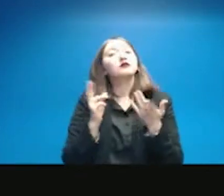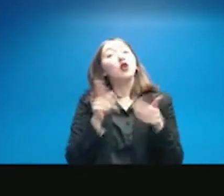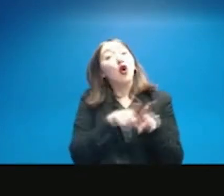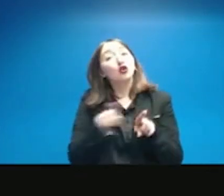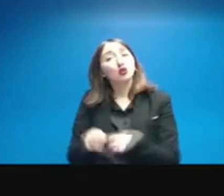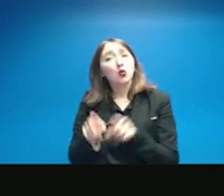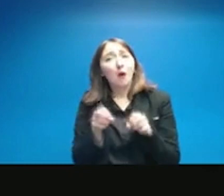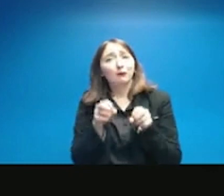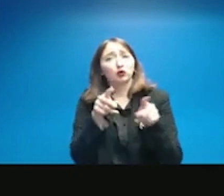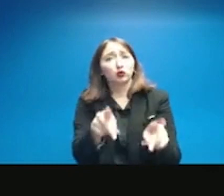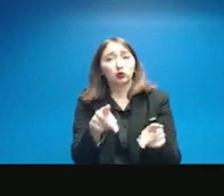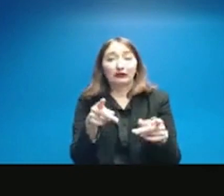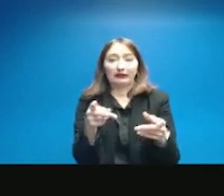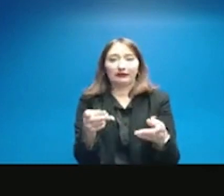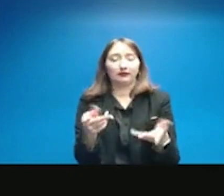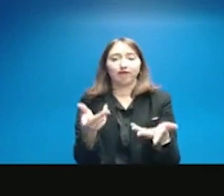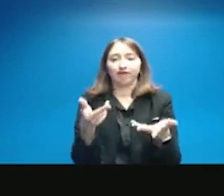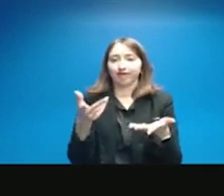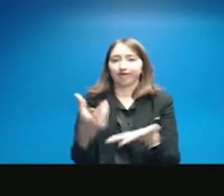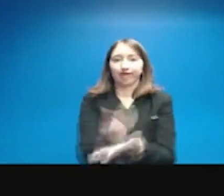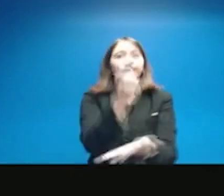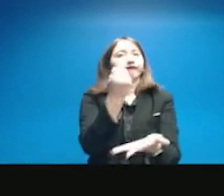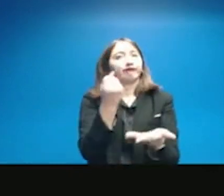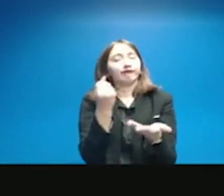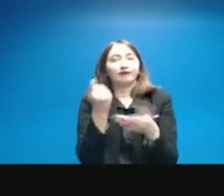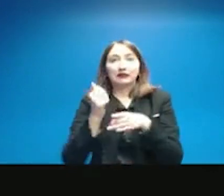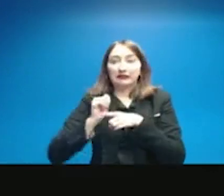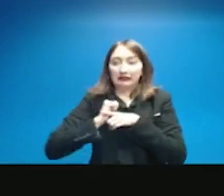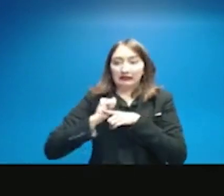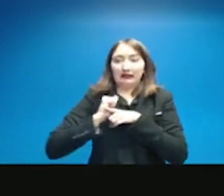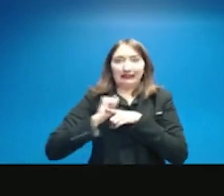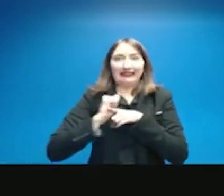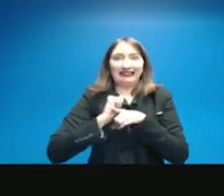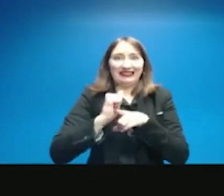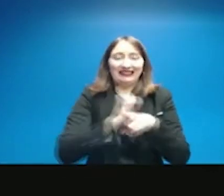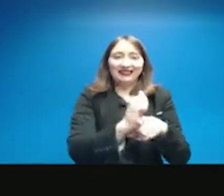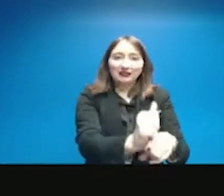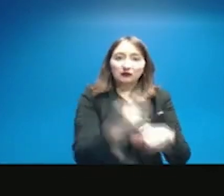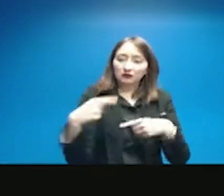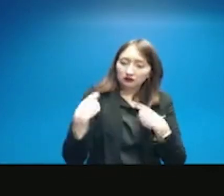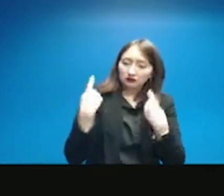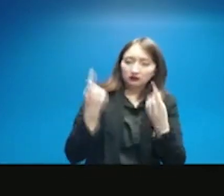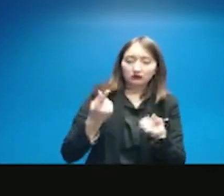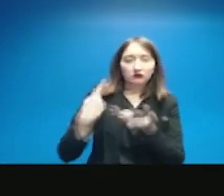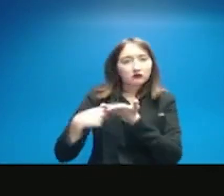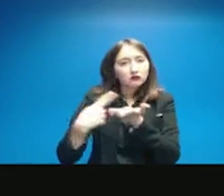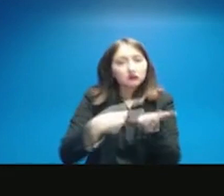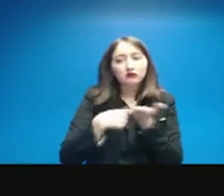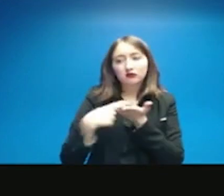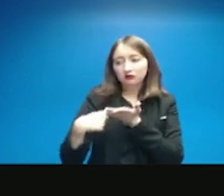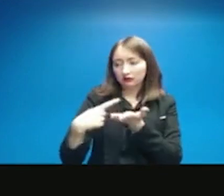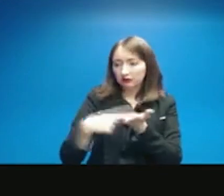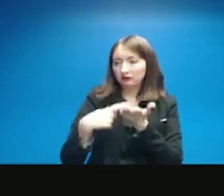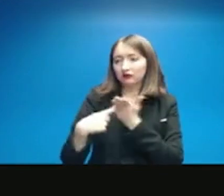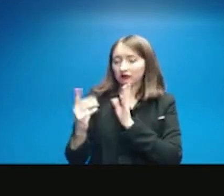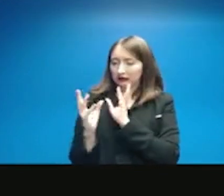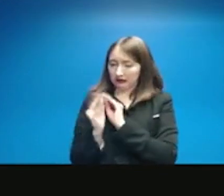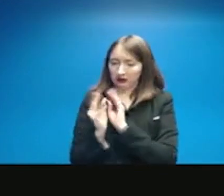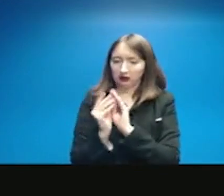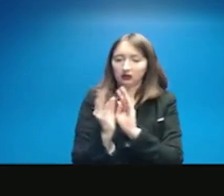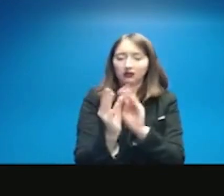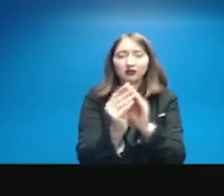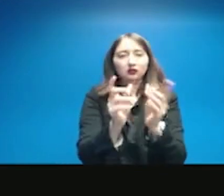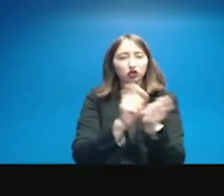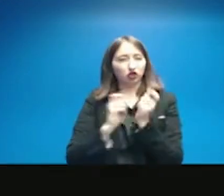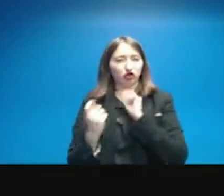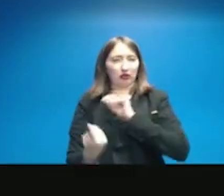really put in practice all the conversations that we've had, the meetings that we had, and the changes that we have